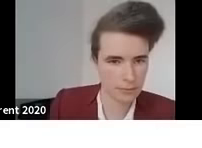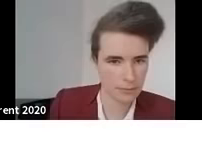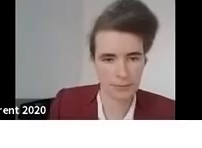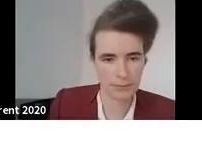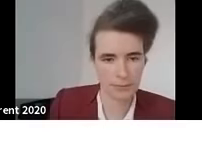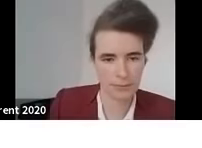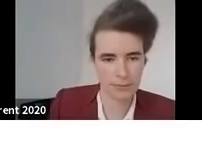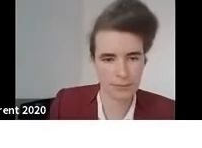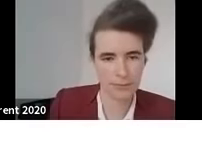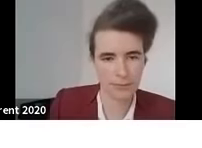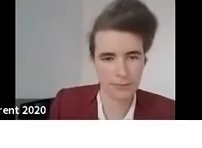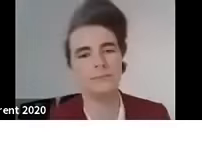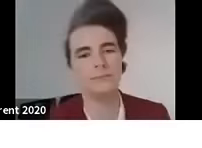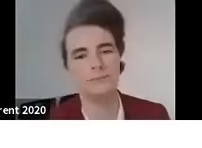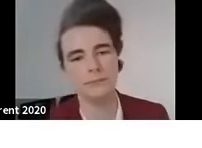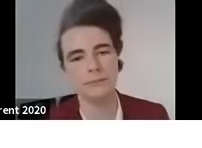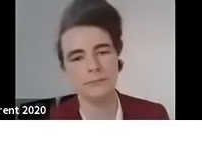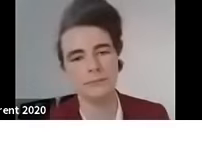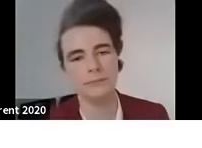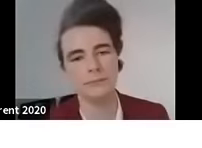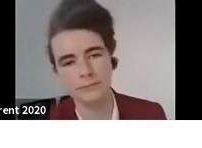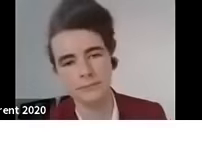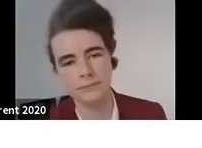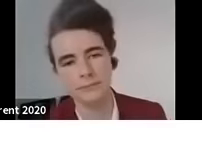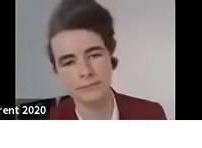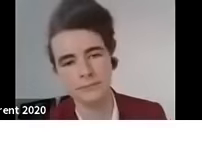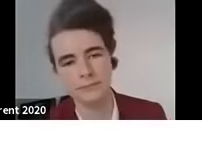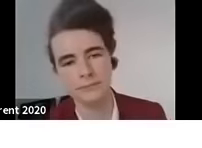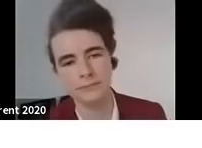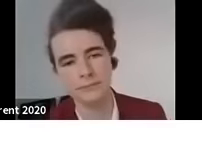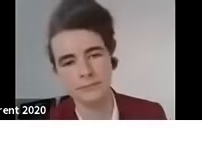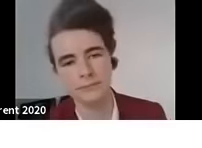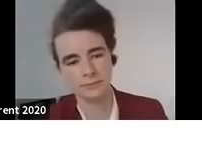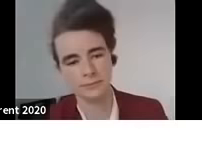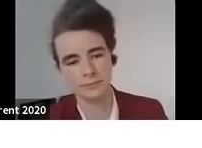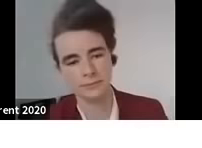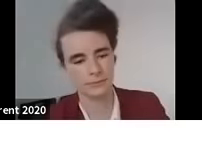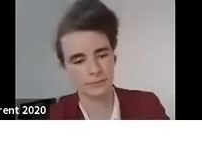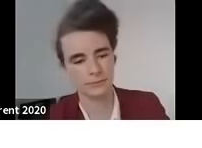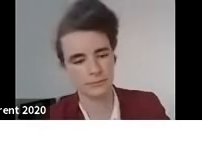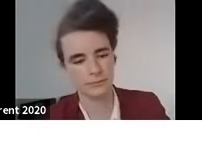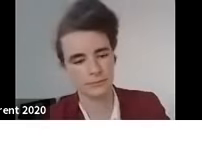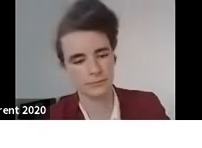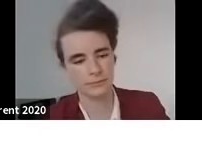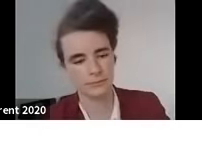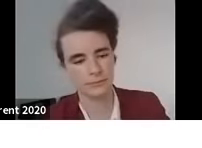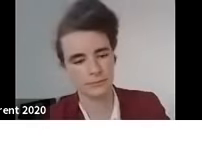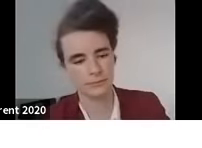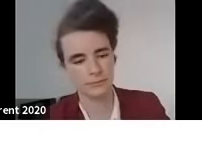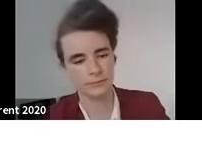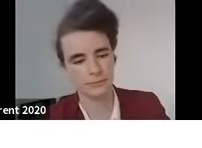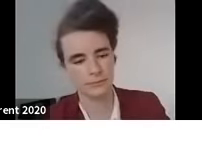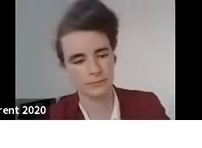well i always see brent as a capital of reggae music in the u in in the uk because brent has turned out some great